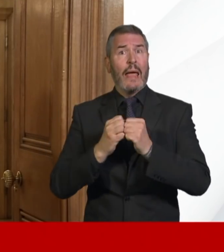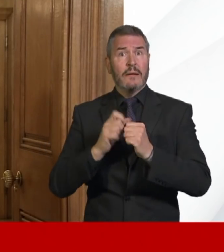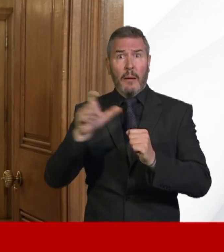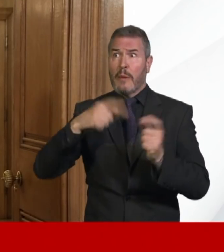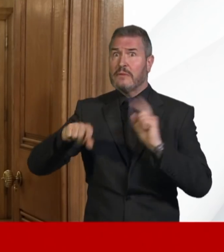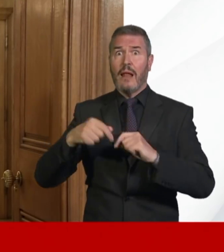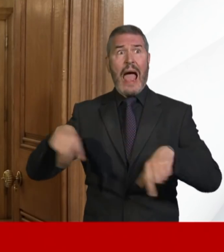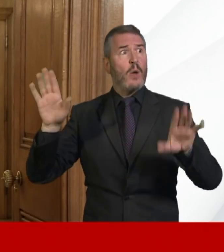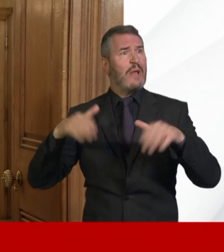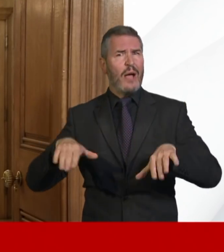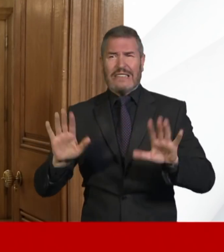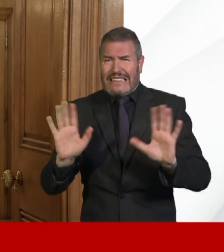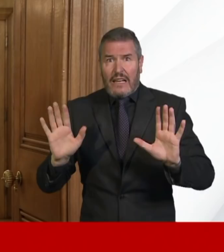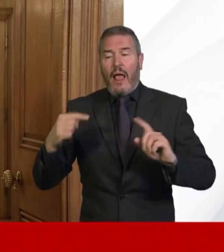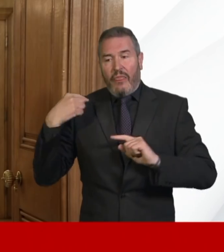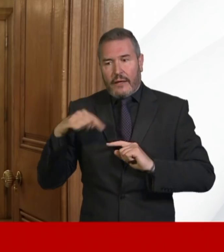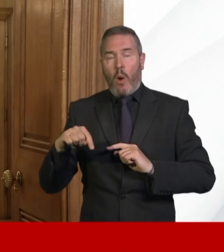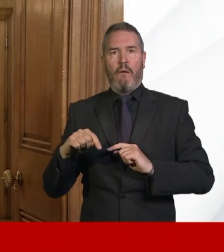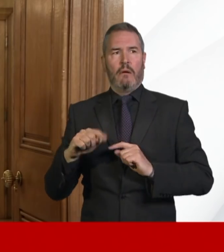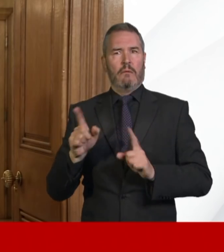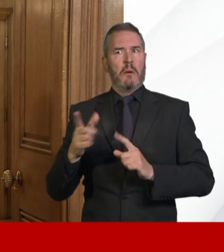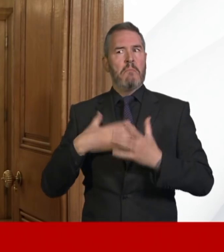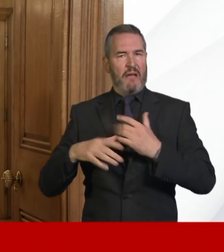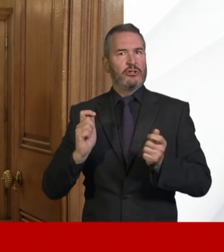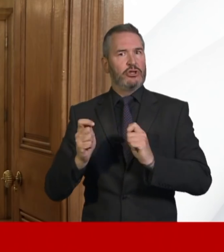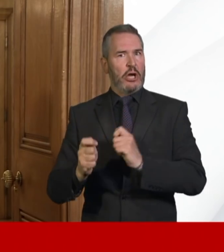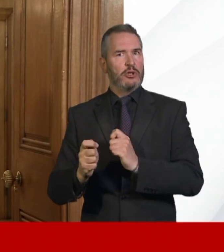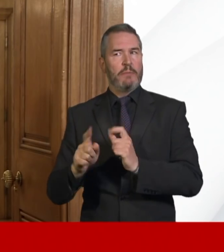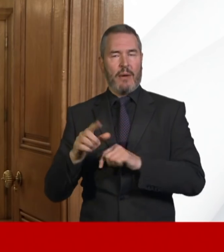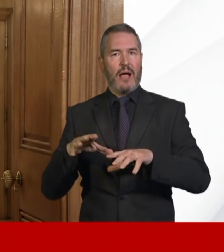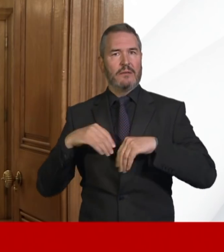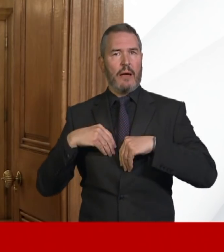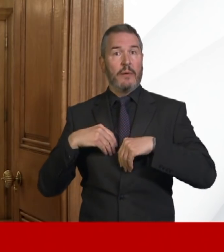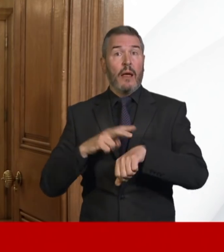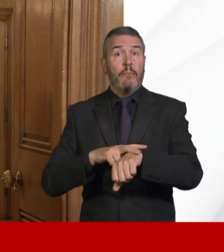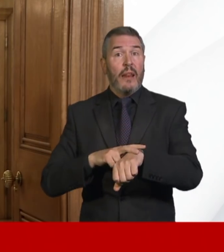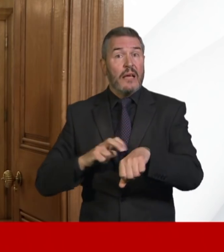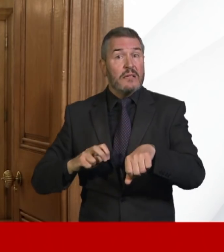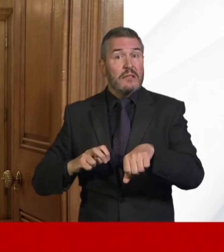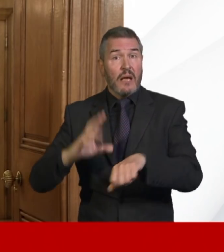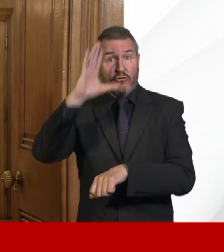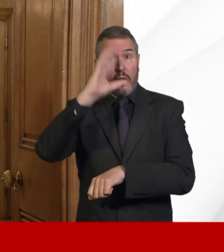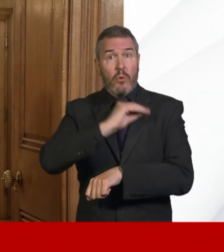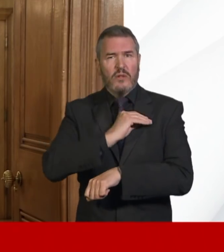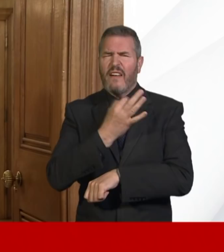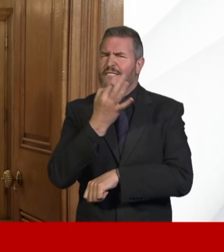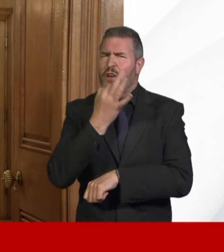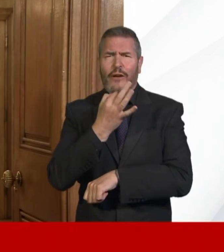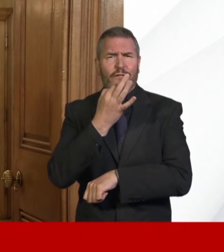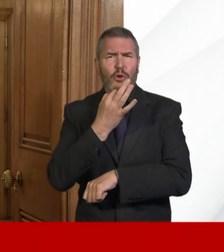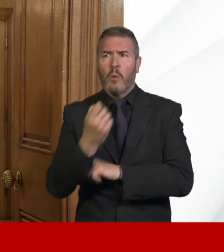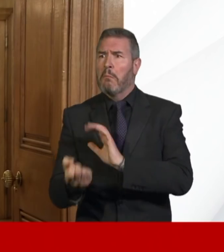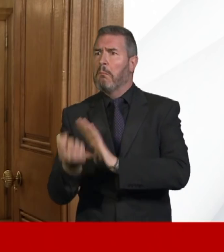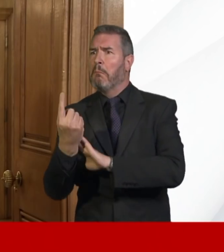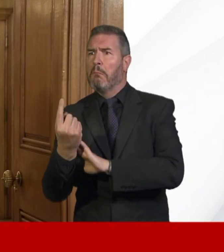been replicated this weekend. Police forces have reported very few instances of